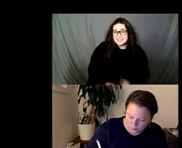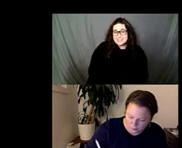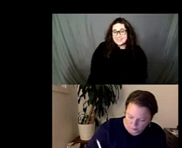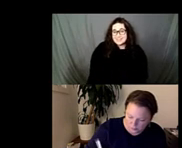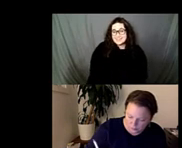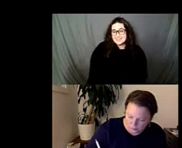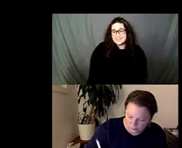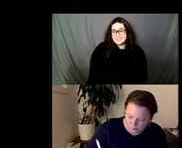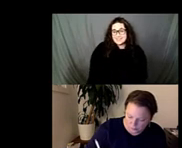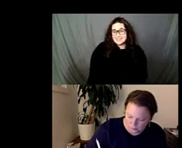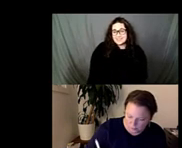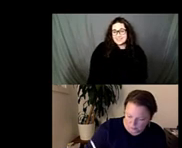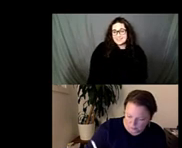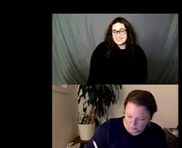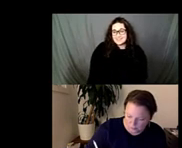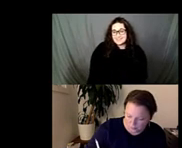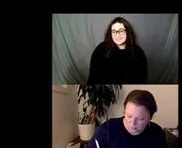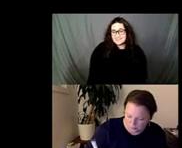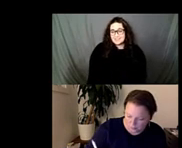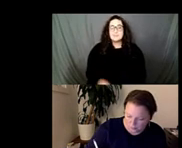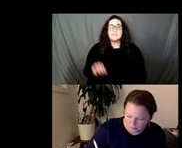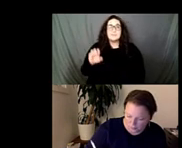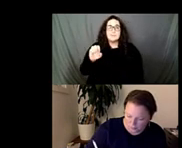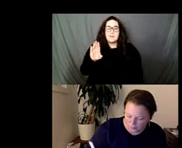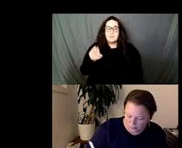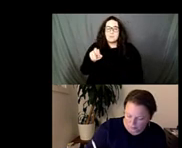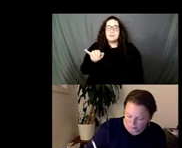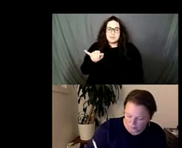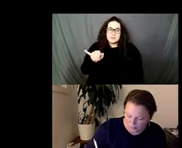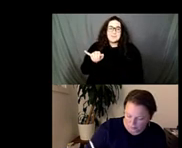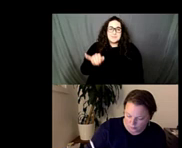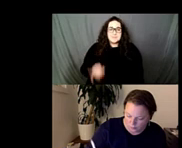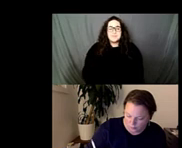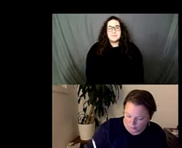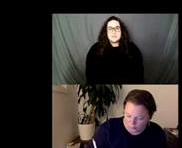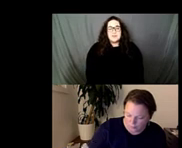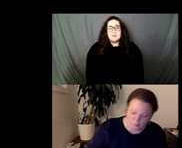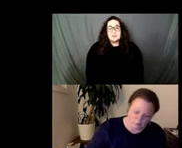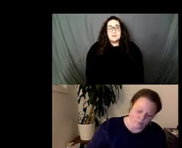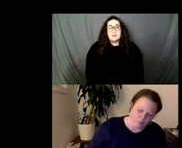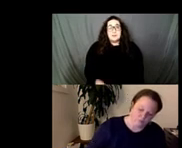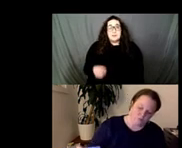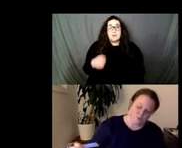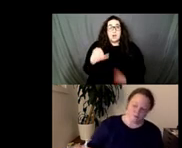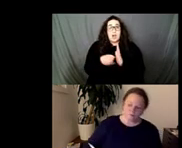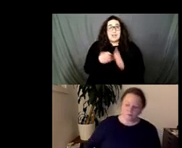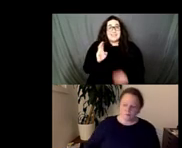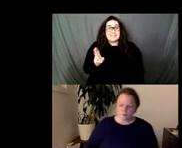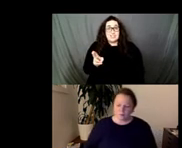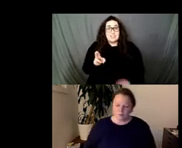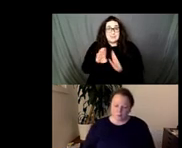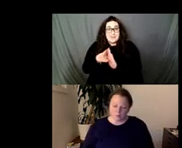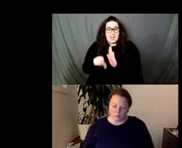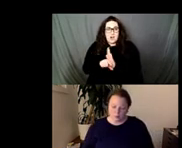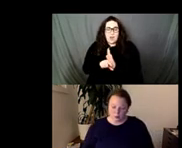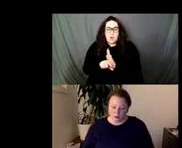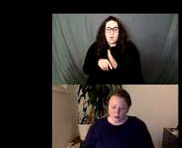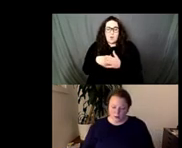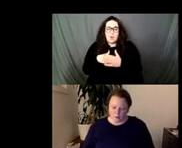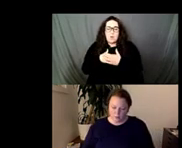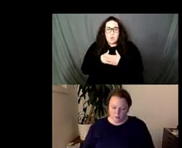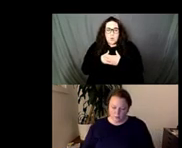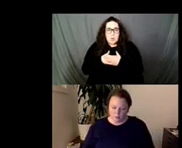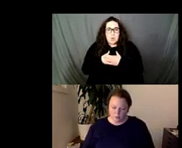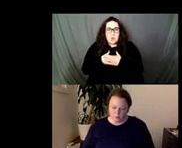right right and so that's you know from my art historical background i loved saying you know f